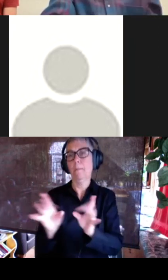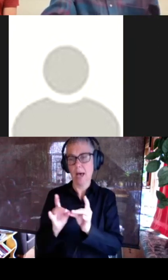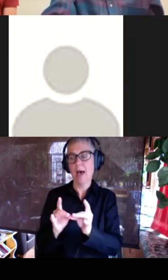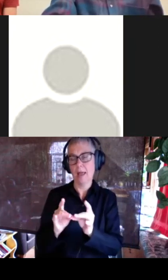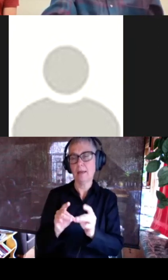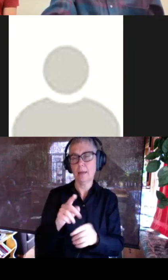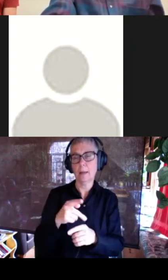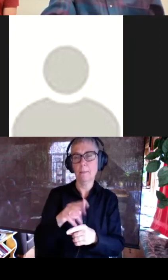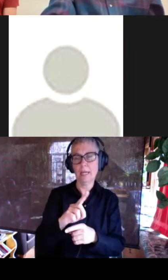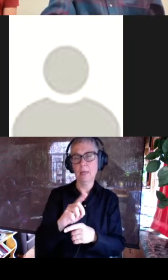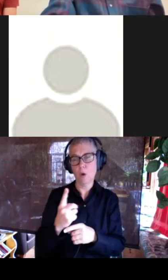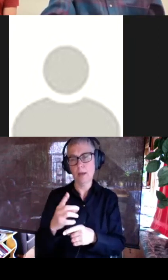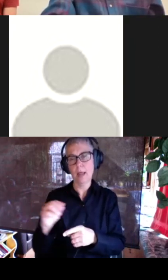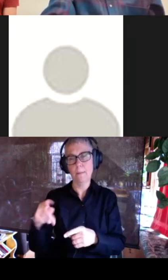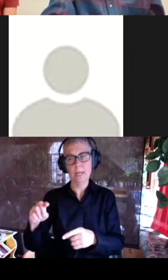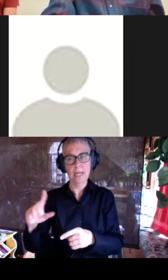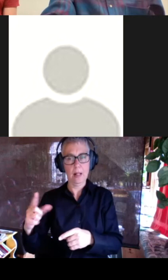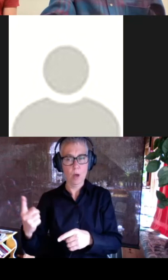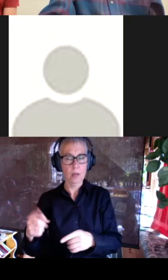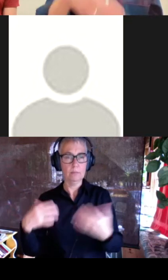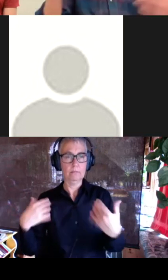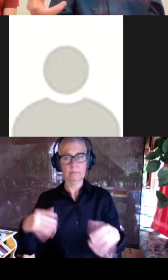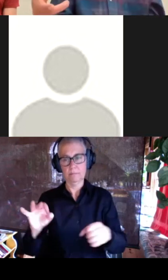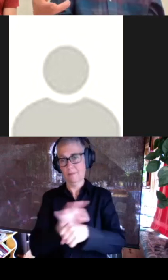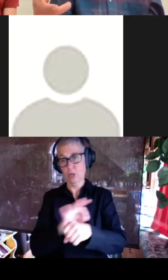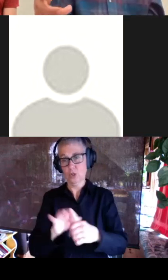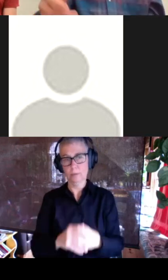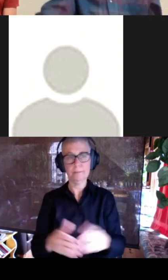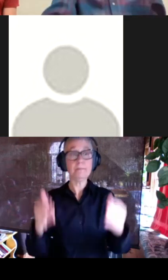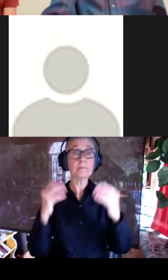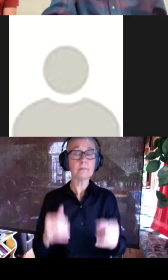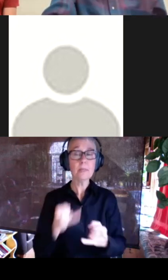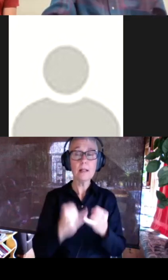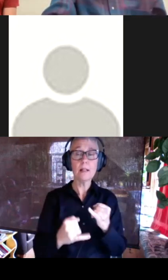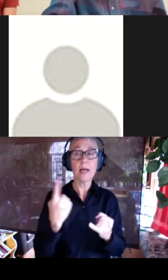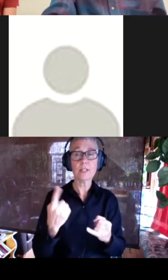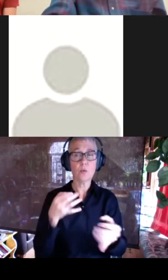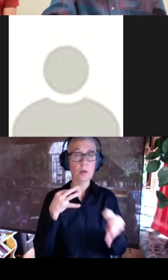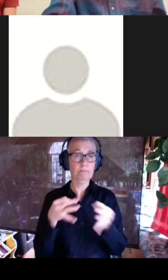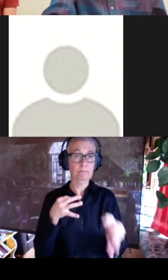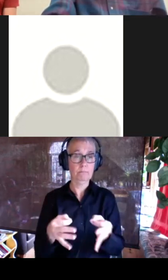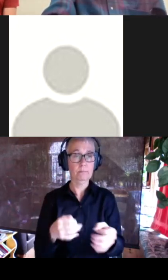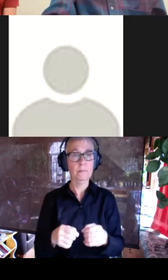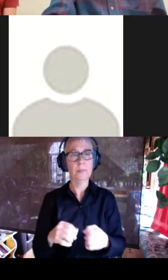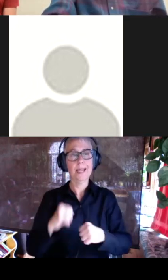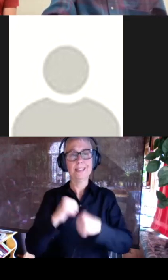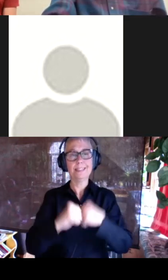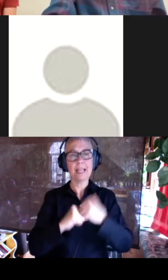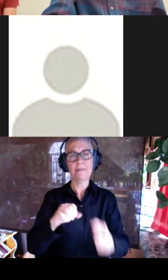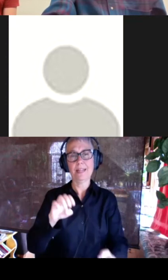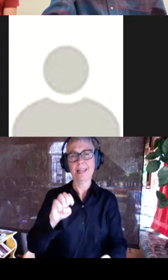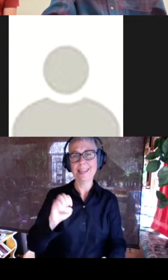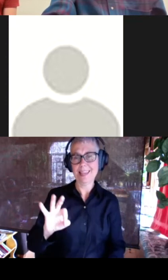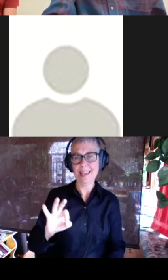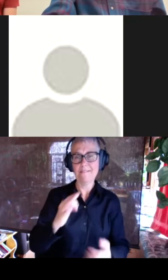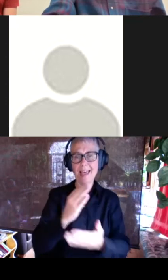protein as well um and then the last design problem i wanted to describe to you guys is uh just scaffolding the ef hand